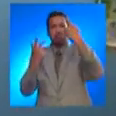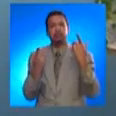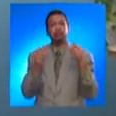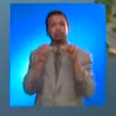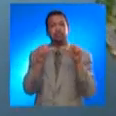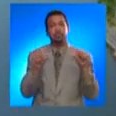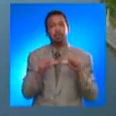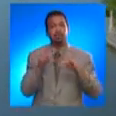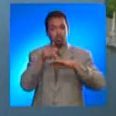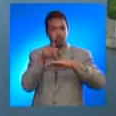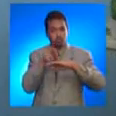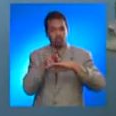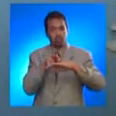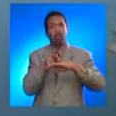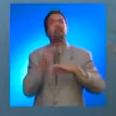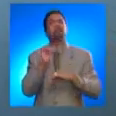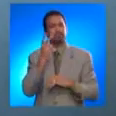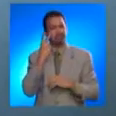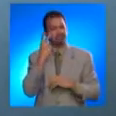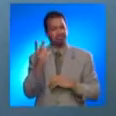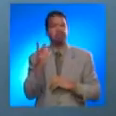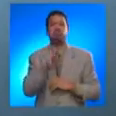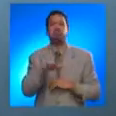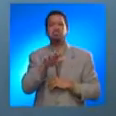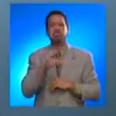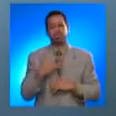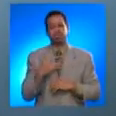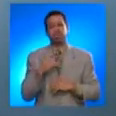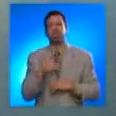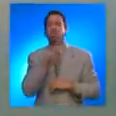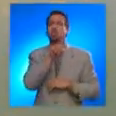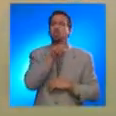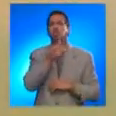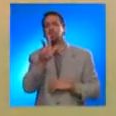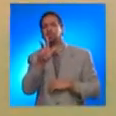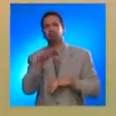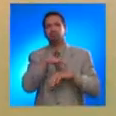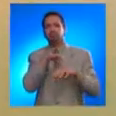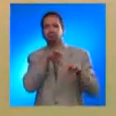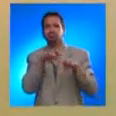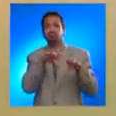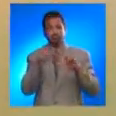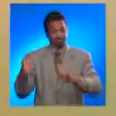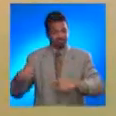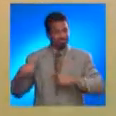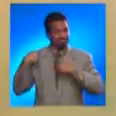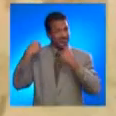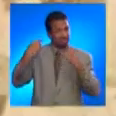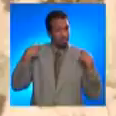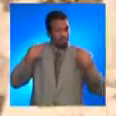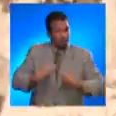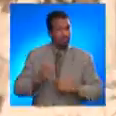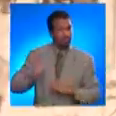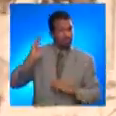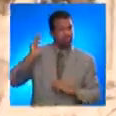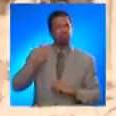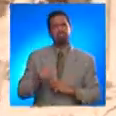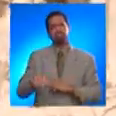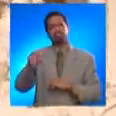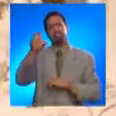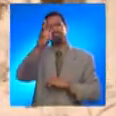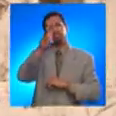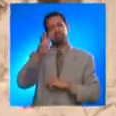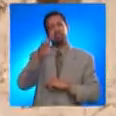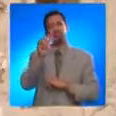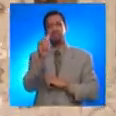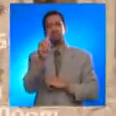On average, between one and three quakes are recorded daily in the Puerto Rico region, although most of these are not felt. Since Spanish